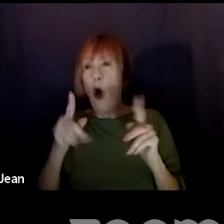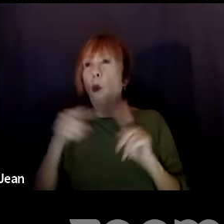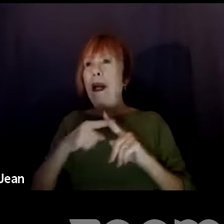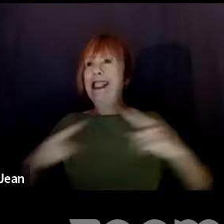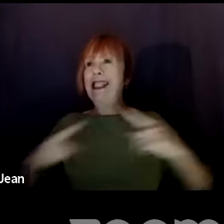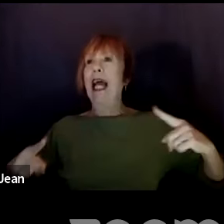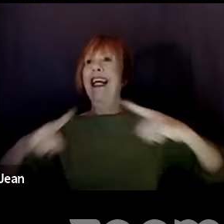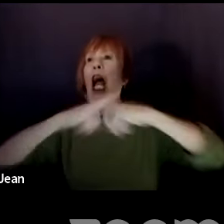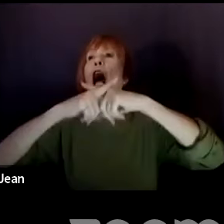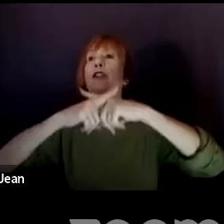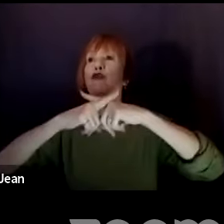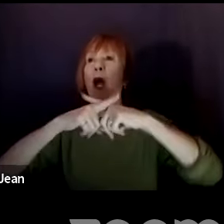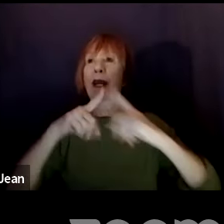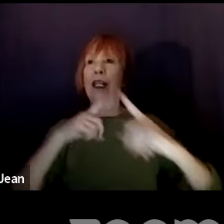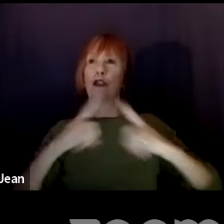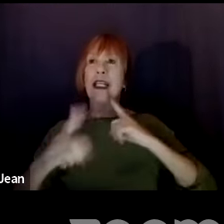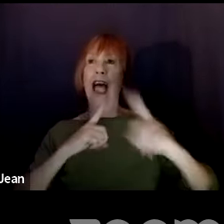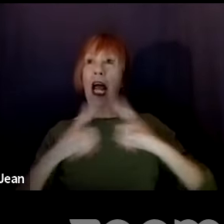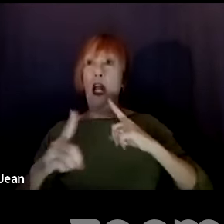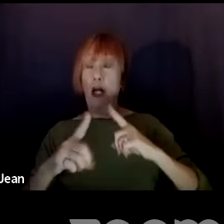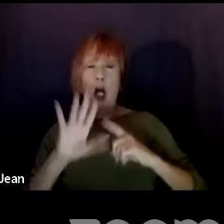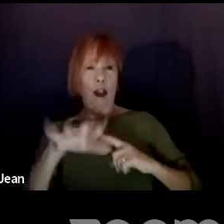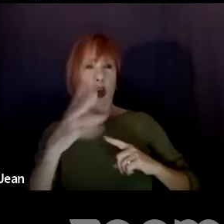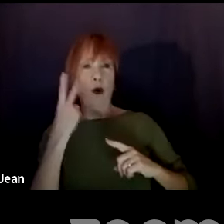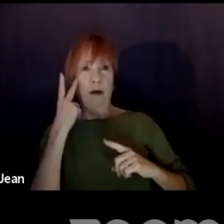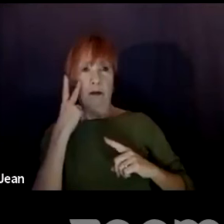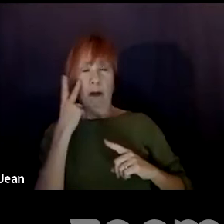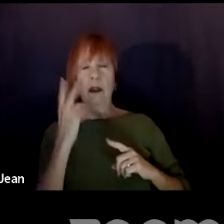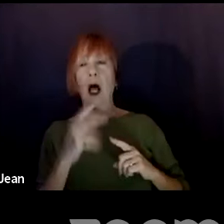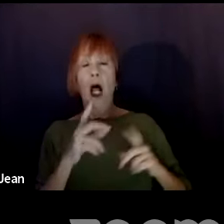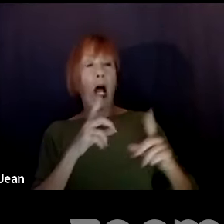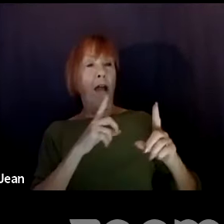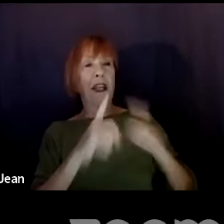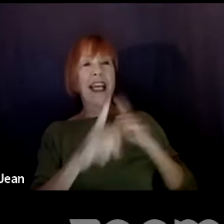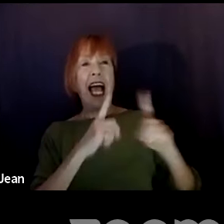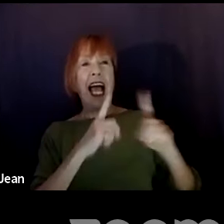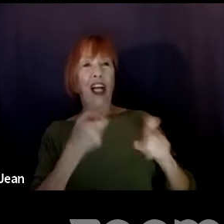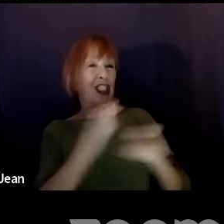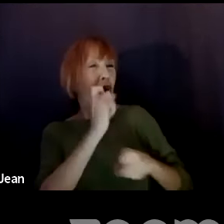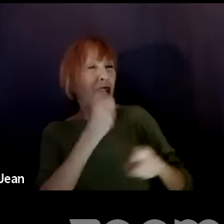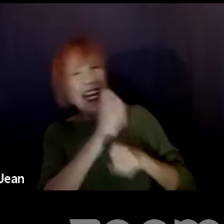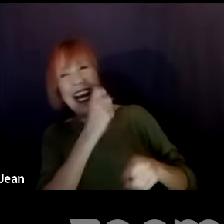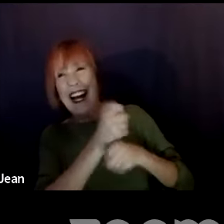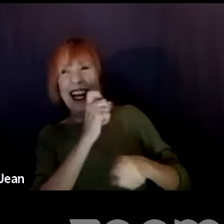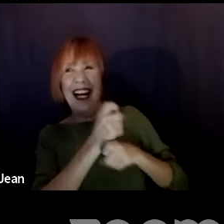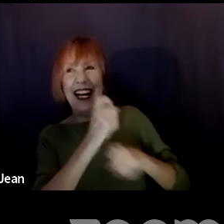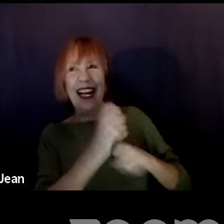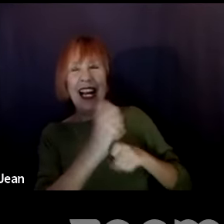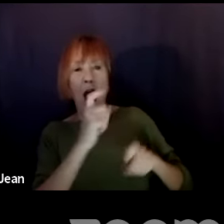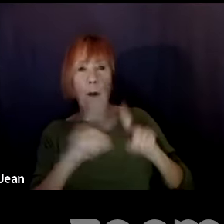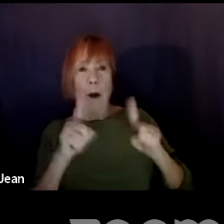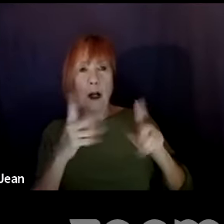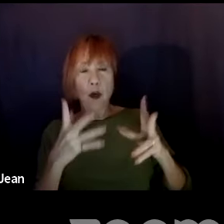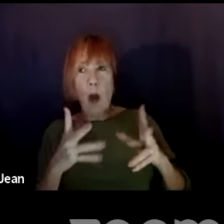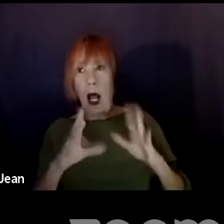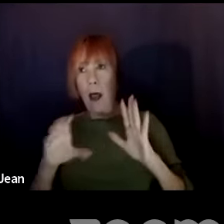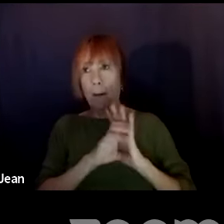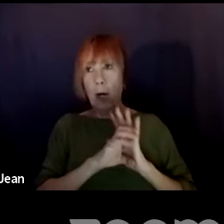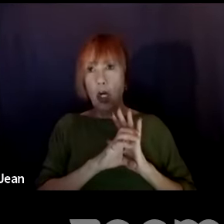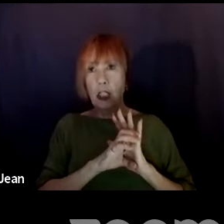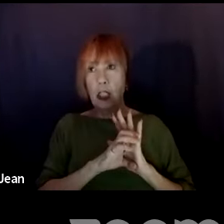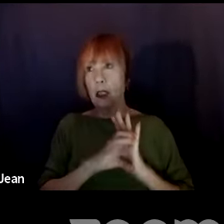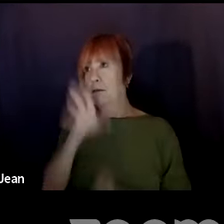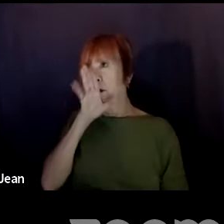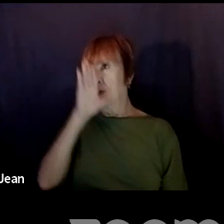dialogue. So if the dialogue is, is jokey and the person is, you want to have that person deliver it flat,